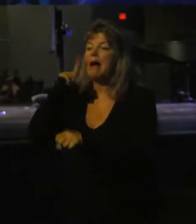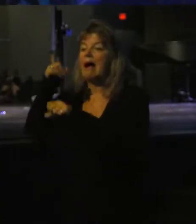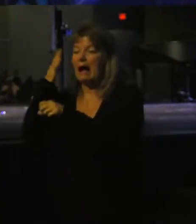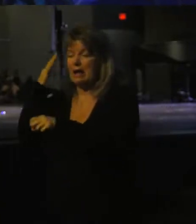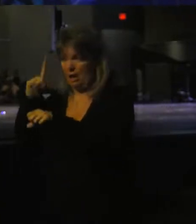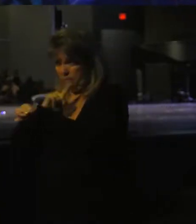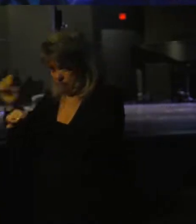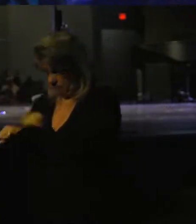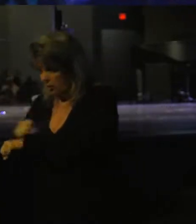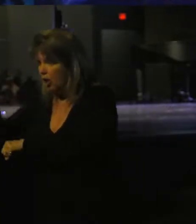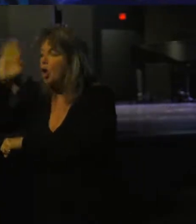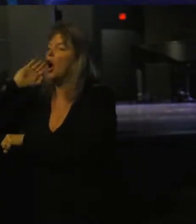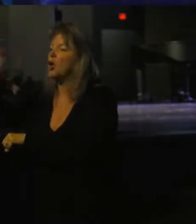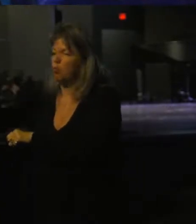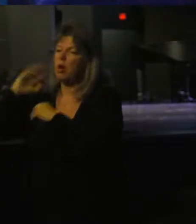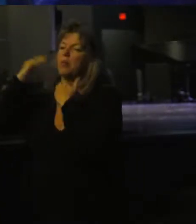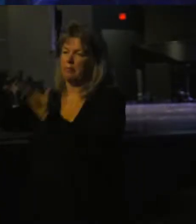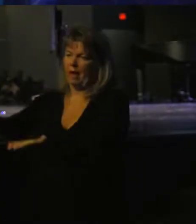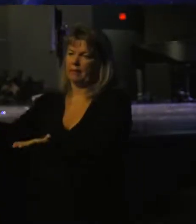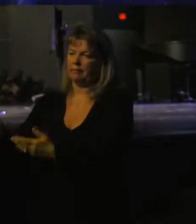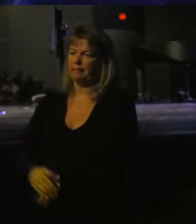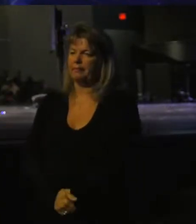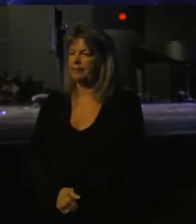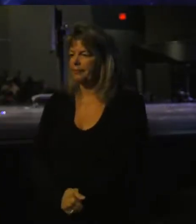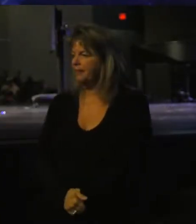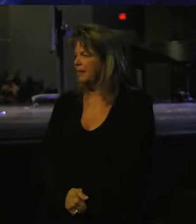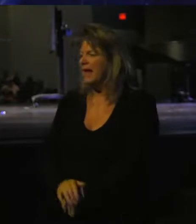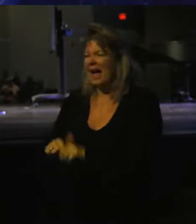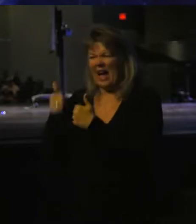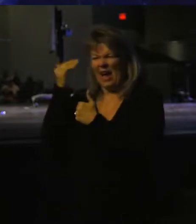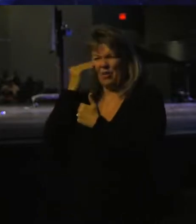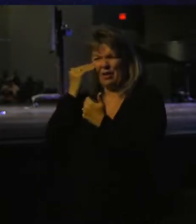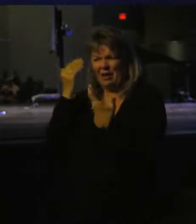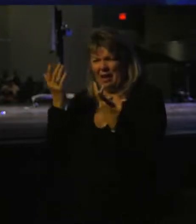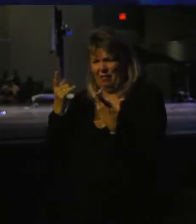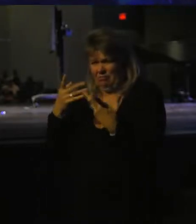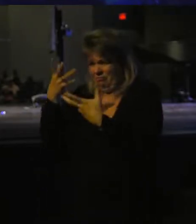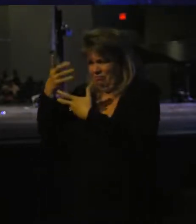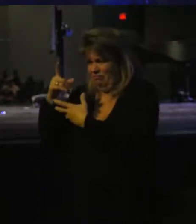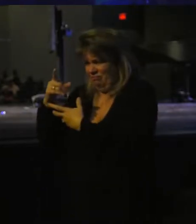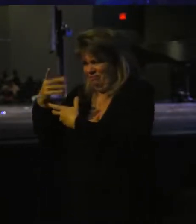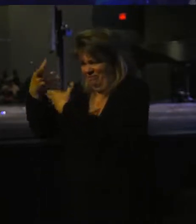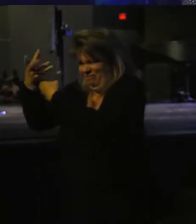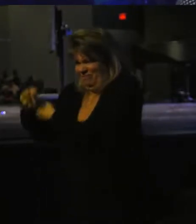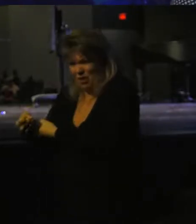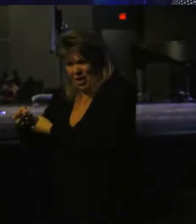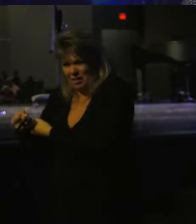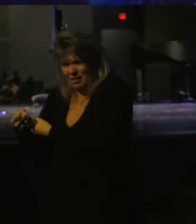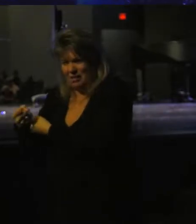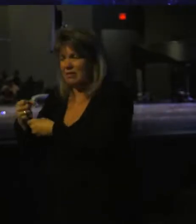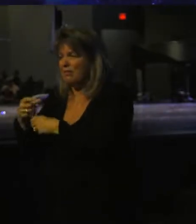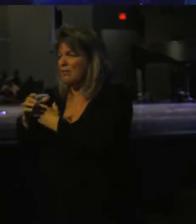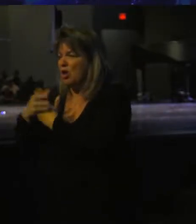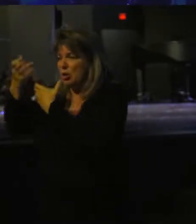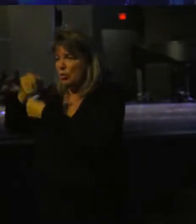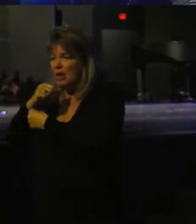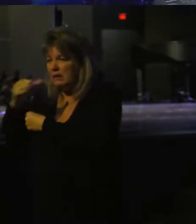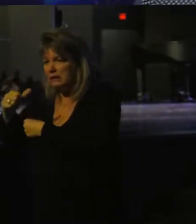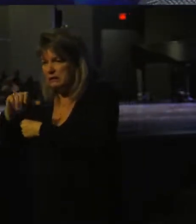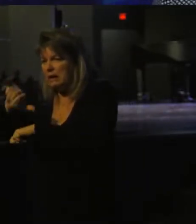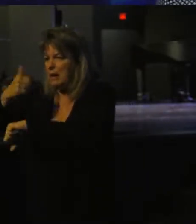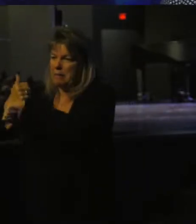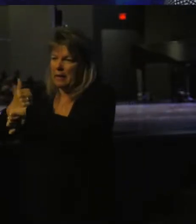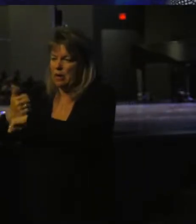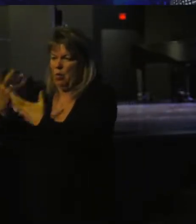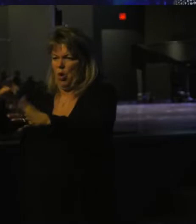is that God will provide. How do we know about, how do we have complete trust? Complete trust is not built on the